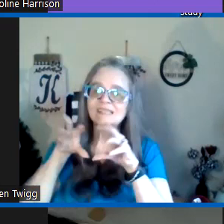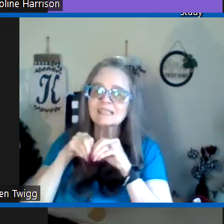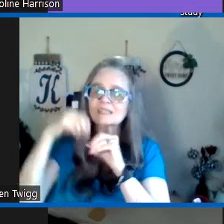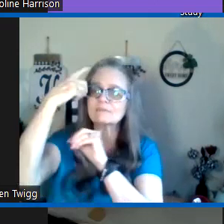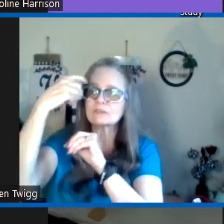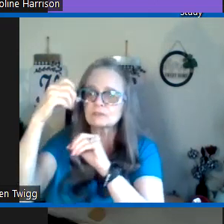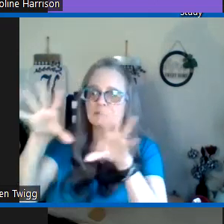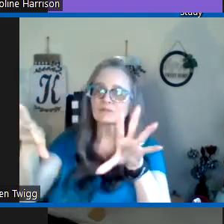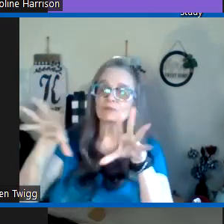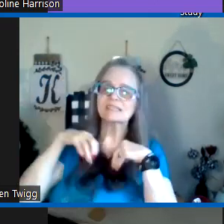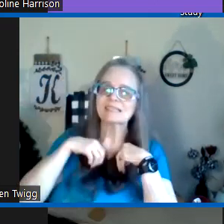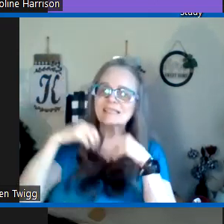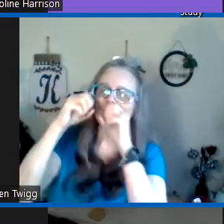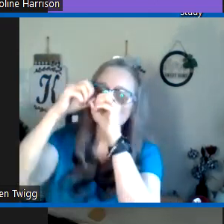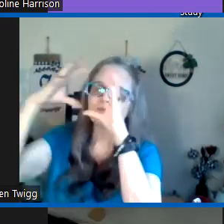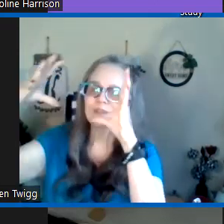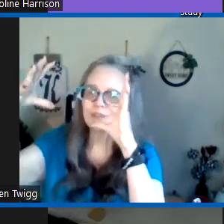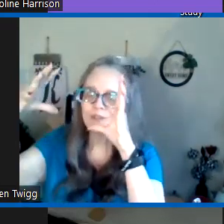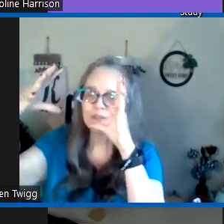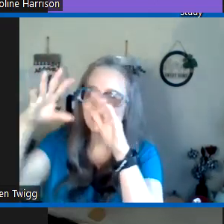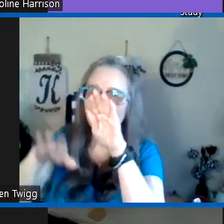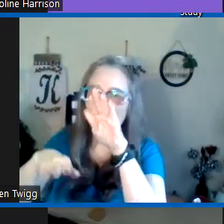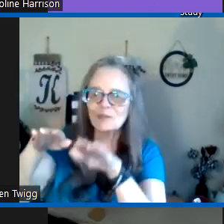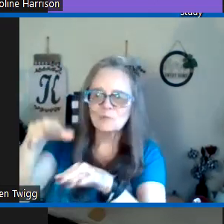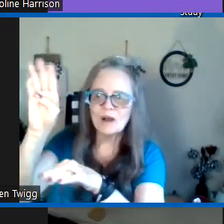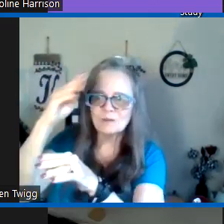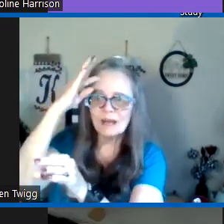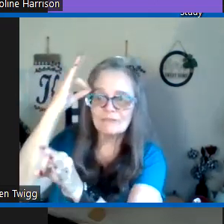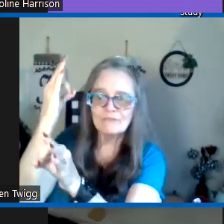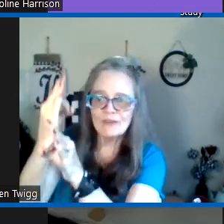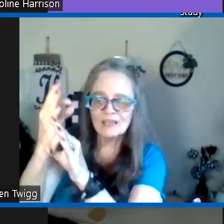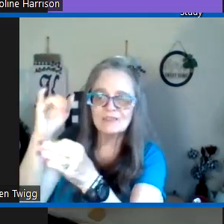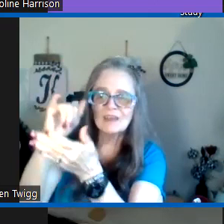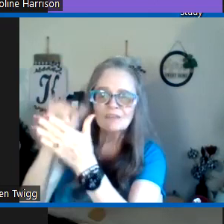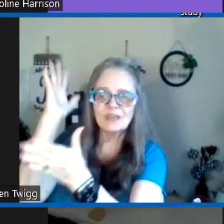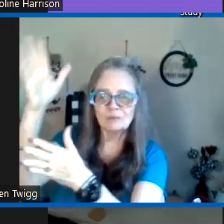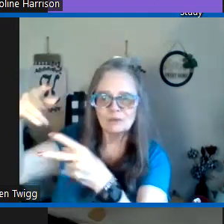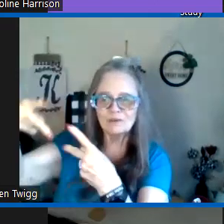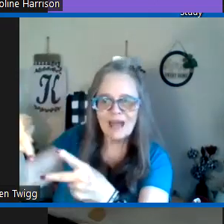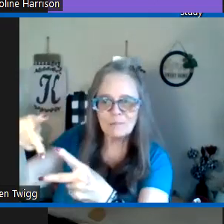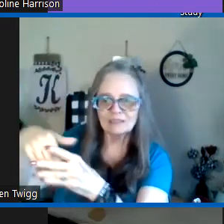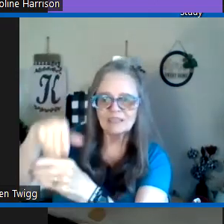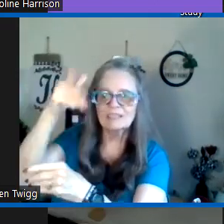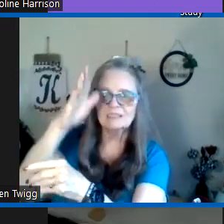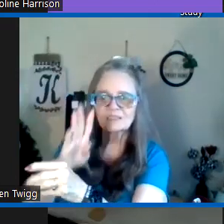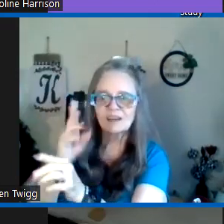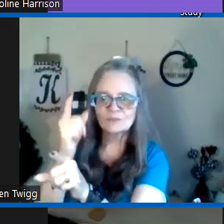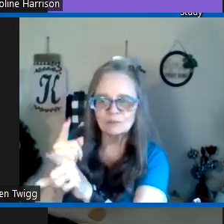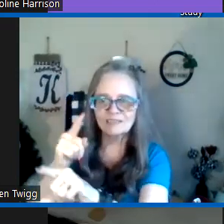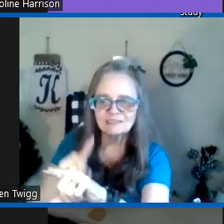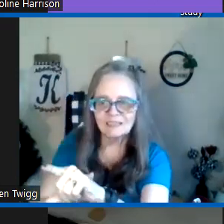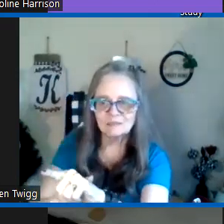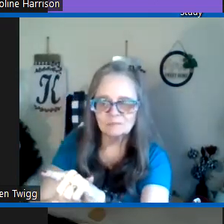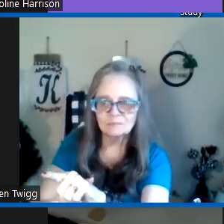receive the dreams receive the visions and then walk by faith that it will happen in